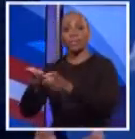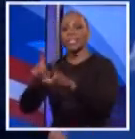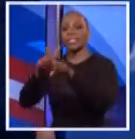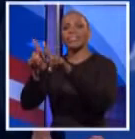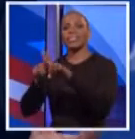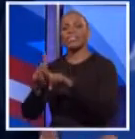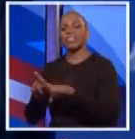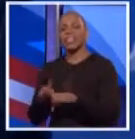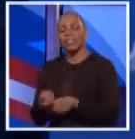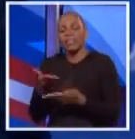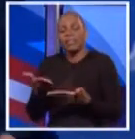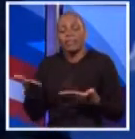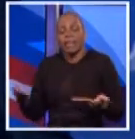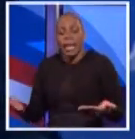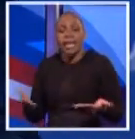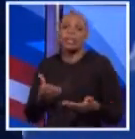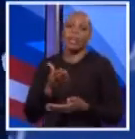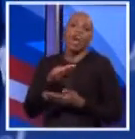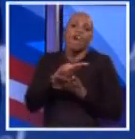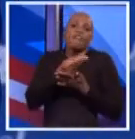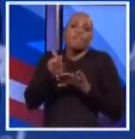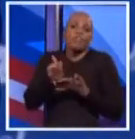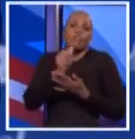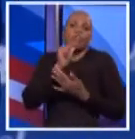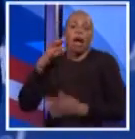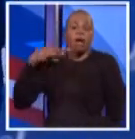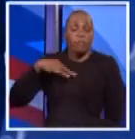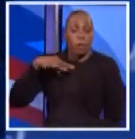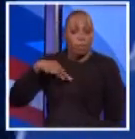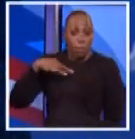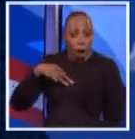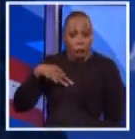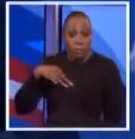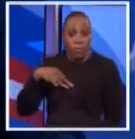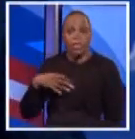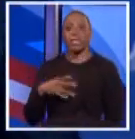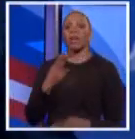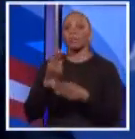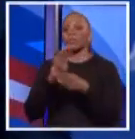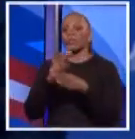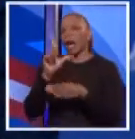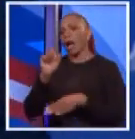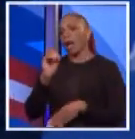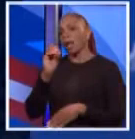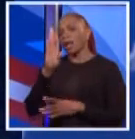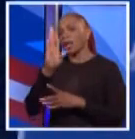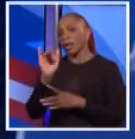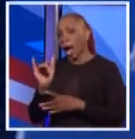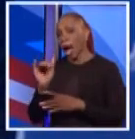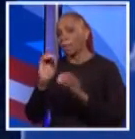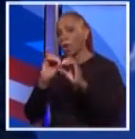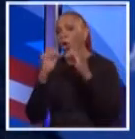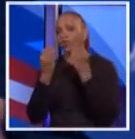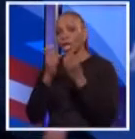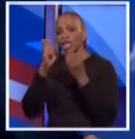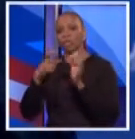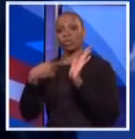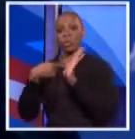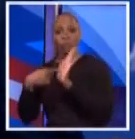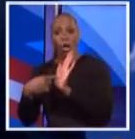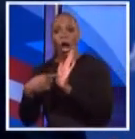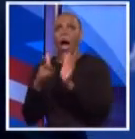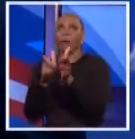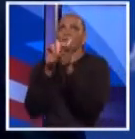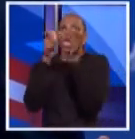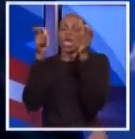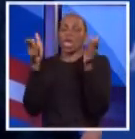vehicles, some not-for-profits, which have been styling themselves as lobbying organizations and 501c4s, should all be revealed. There are huge funds